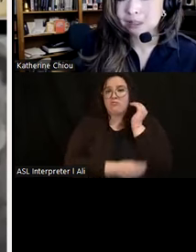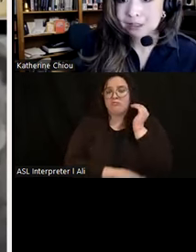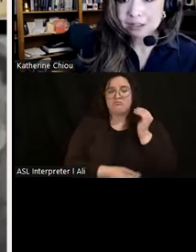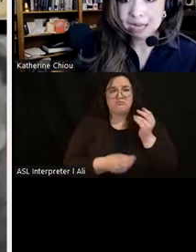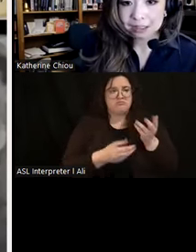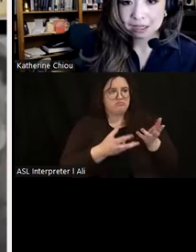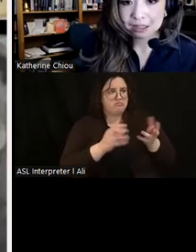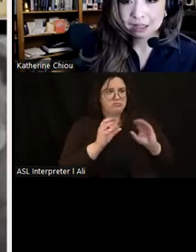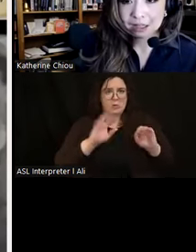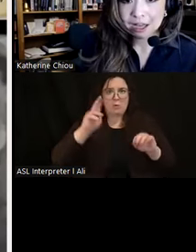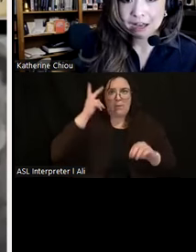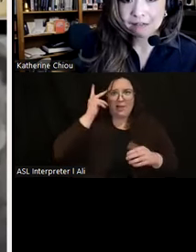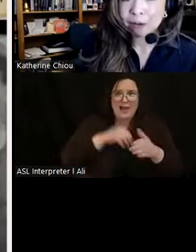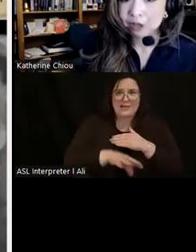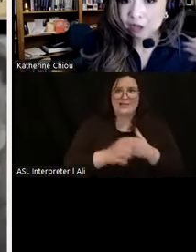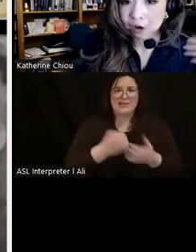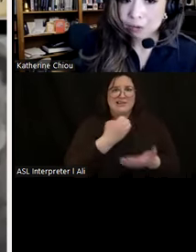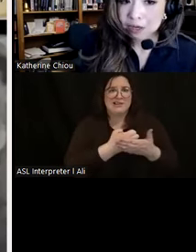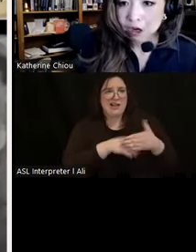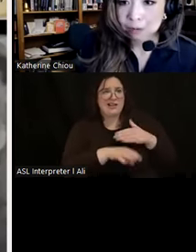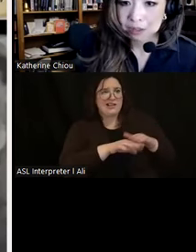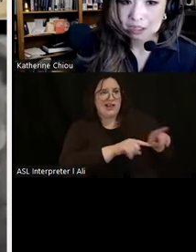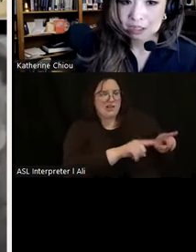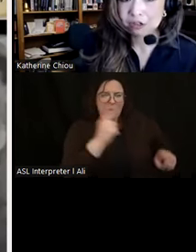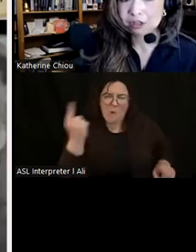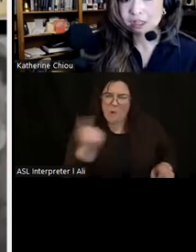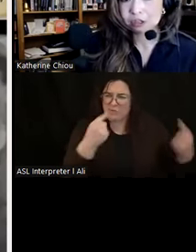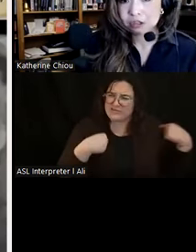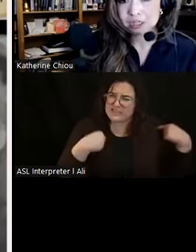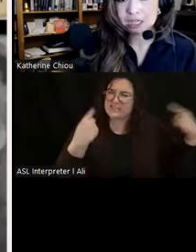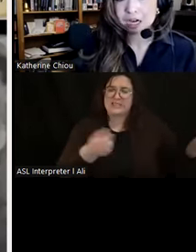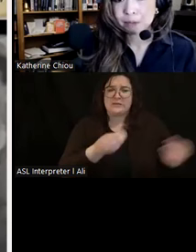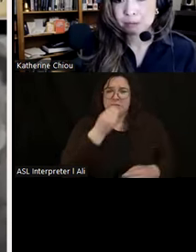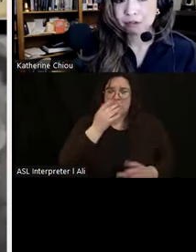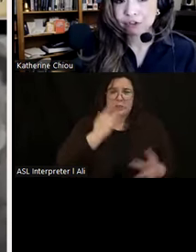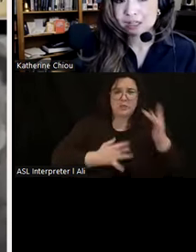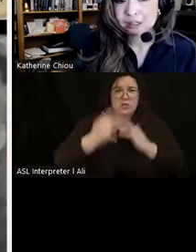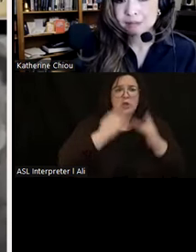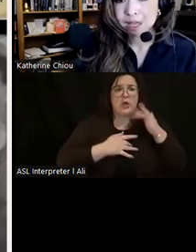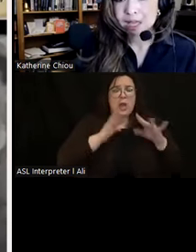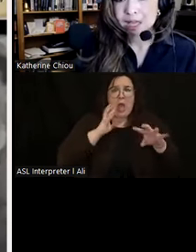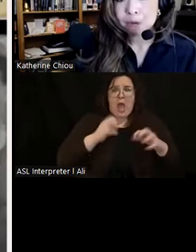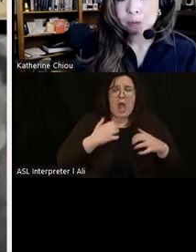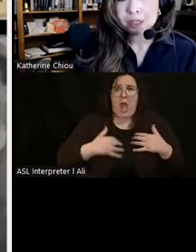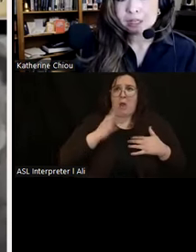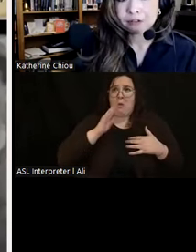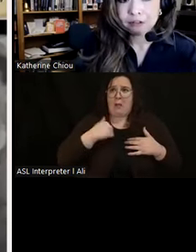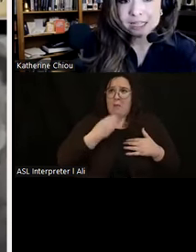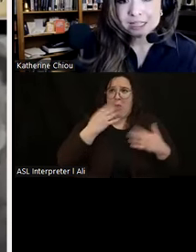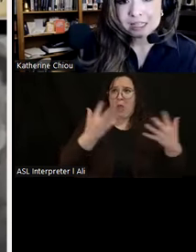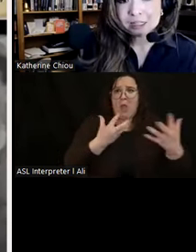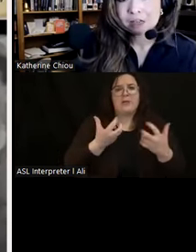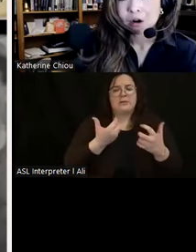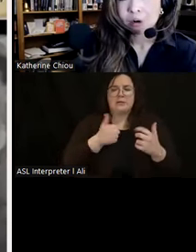and political access have, I would argue, always coped with insecurity and uncertainty on multiple fronts, in moments of